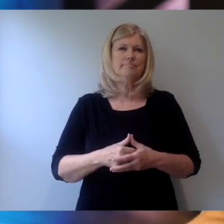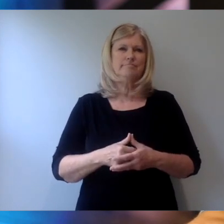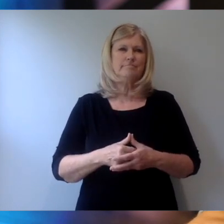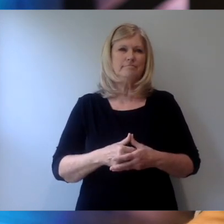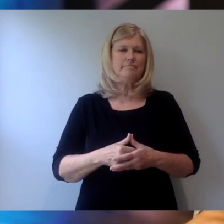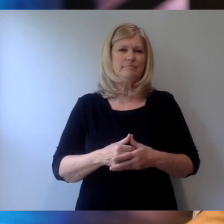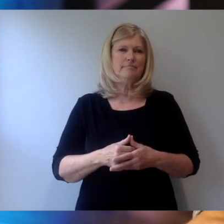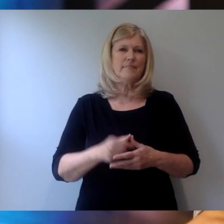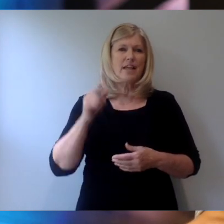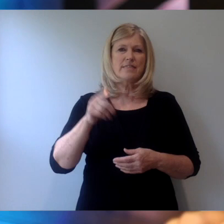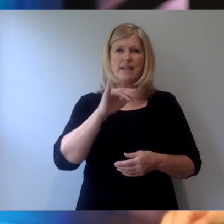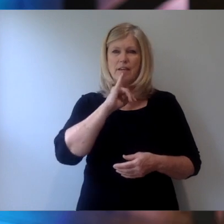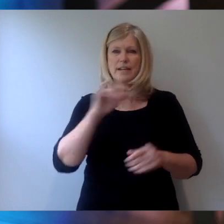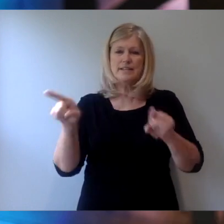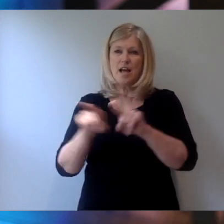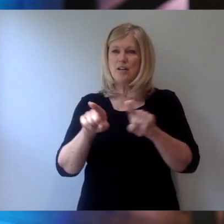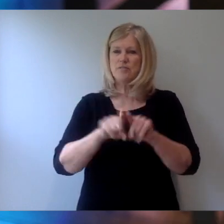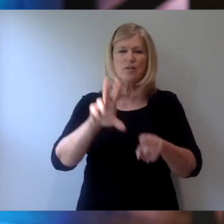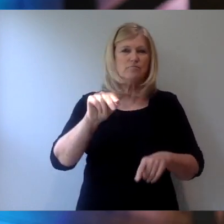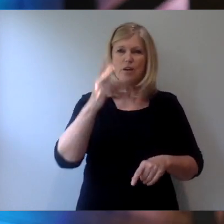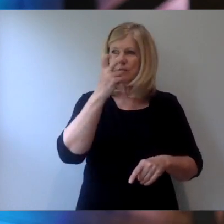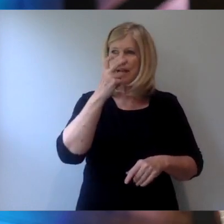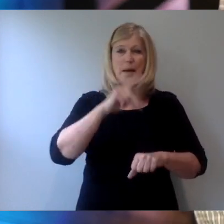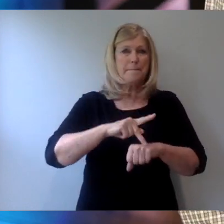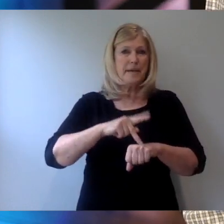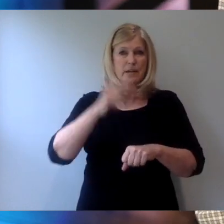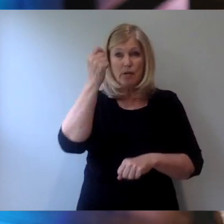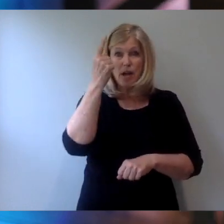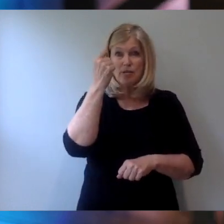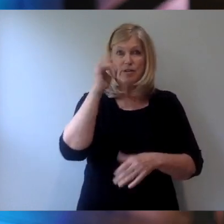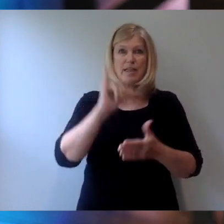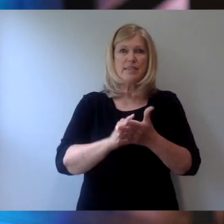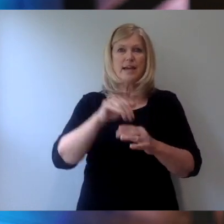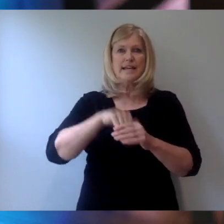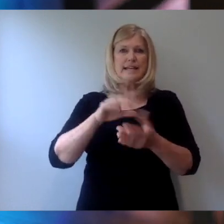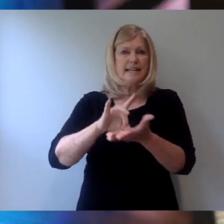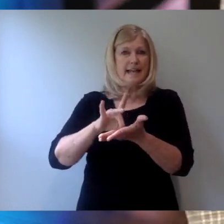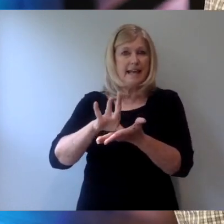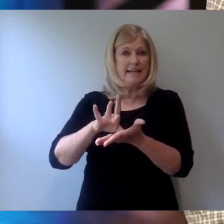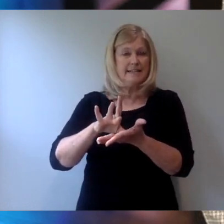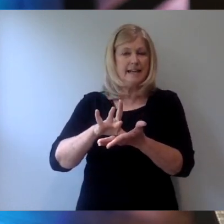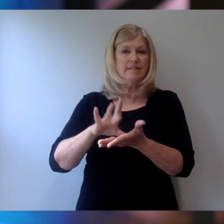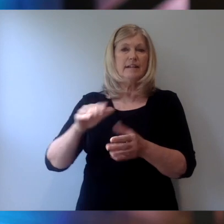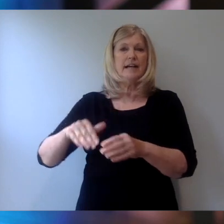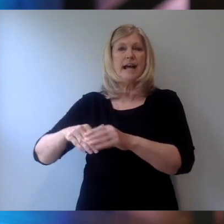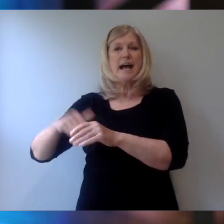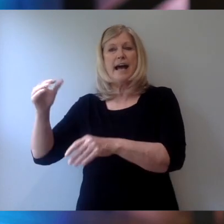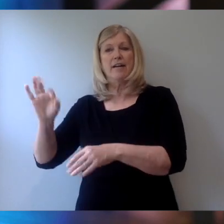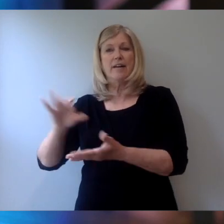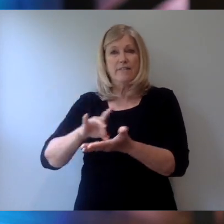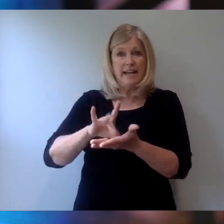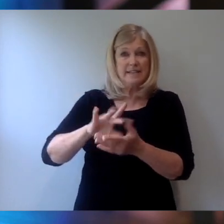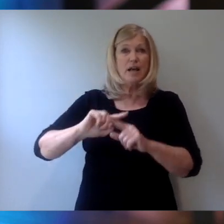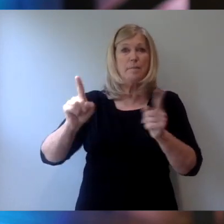There's also no doubt that Peter understands that in exile, out of exile, but particularly in